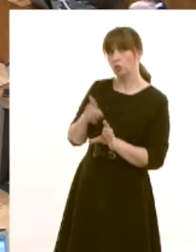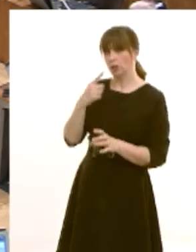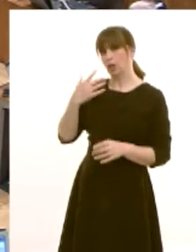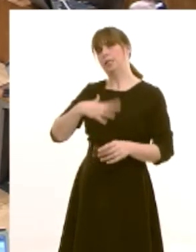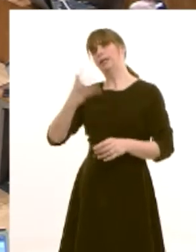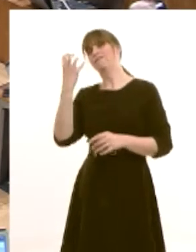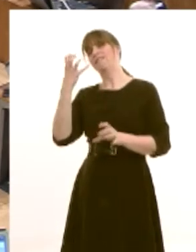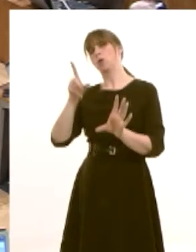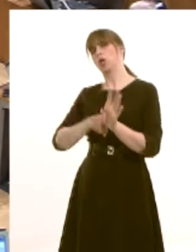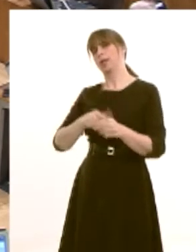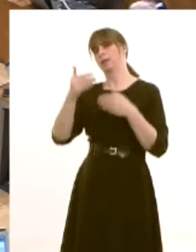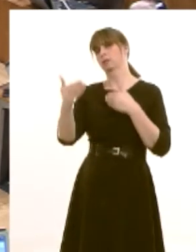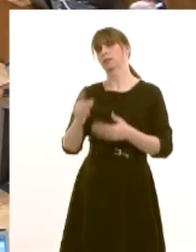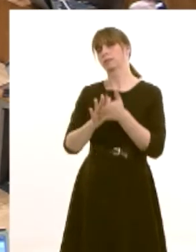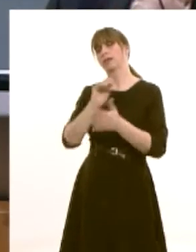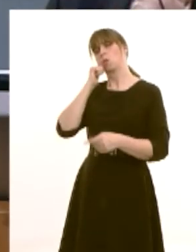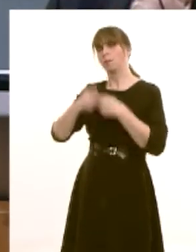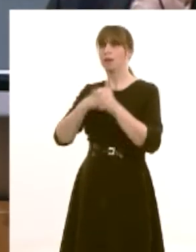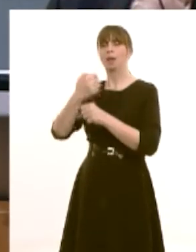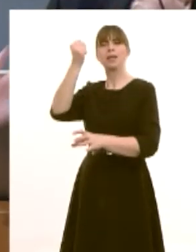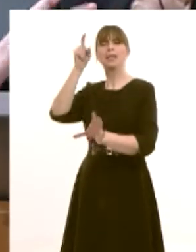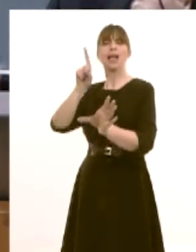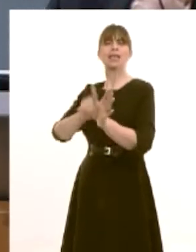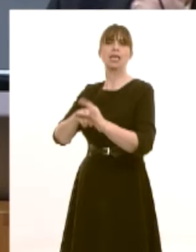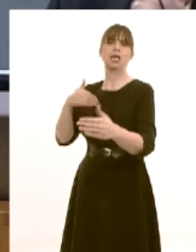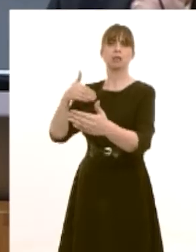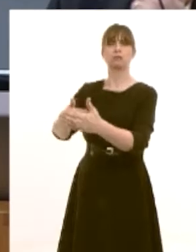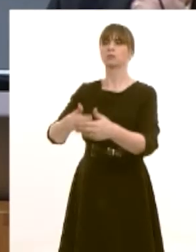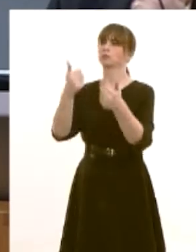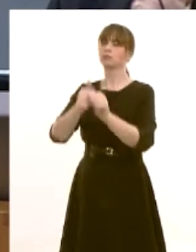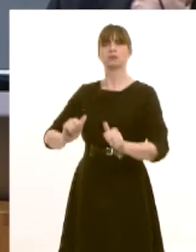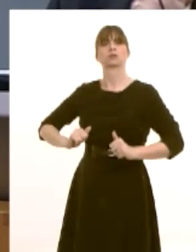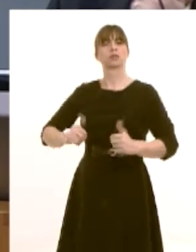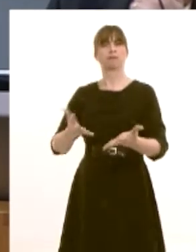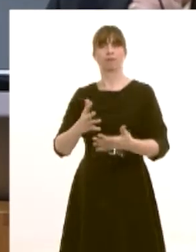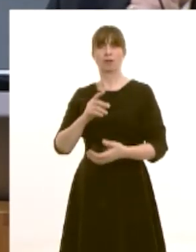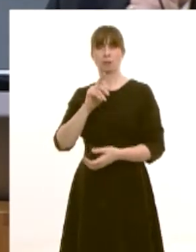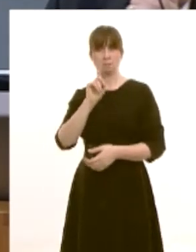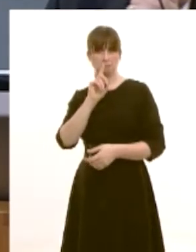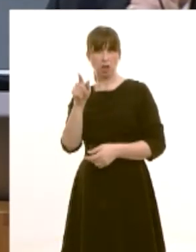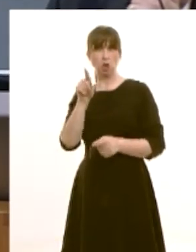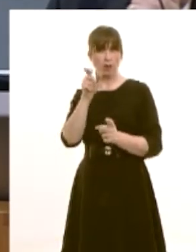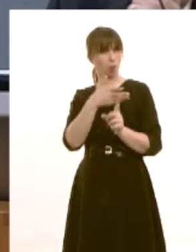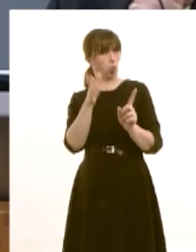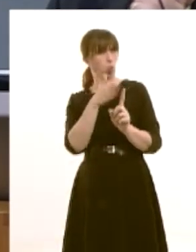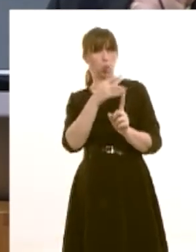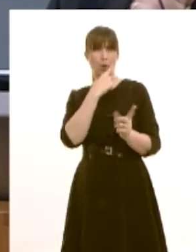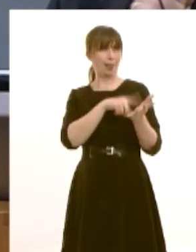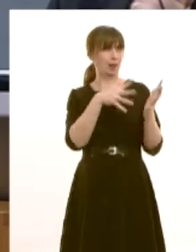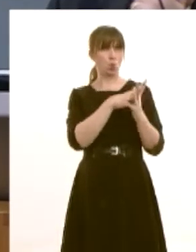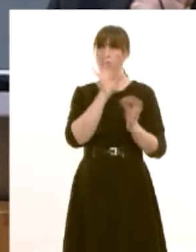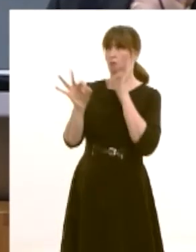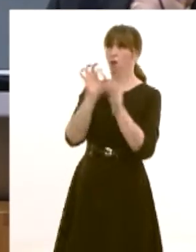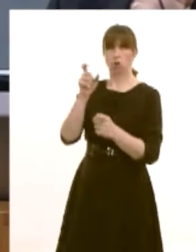years to complete a decade of delivery yet despite your bluster and answer to the leader of pled cymry for all but two quarters of this